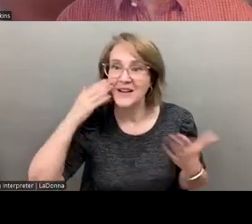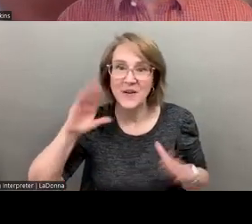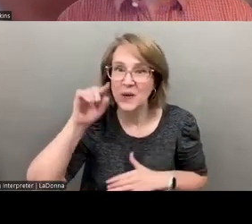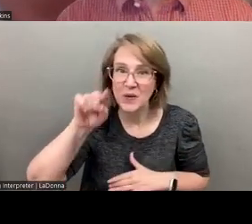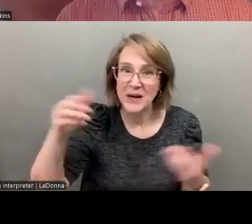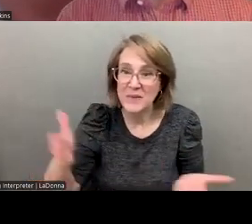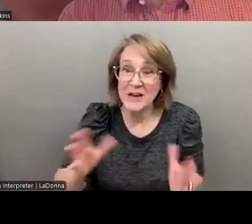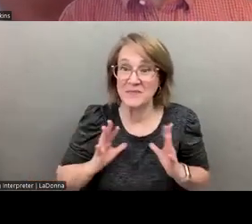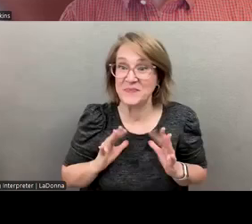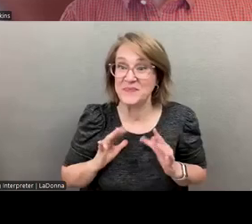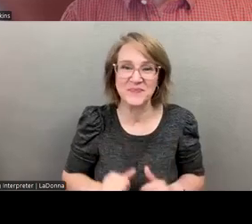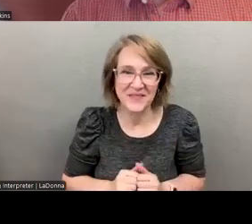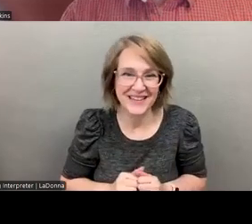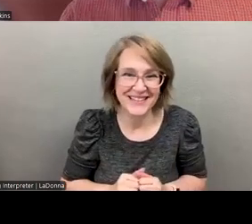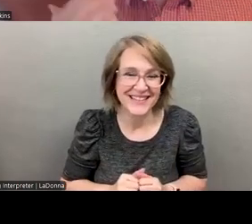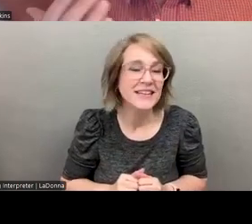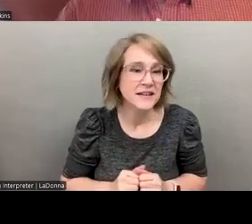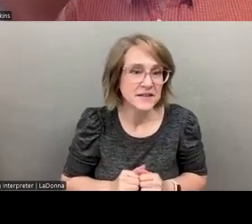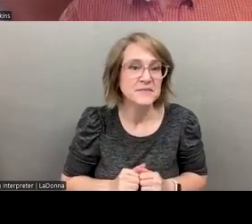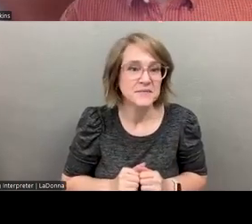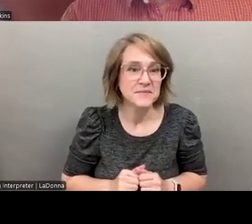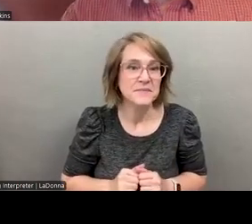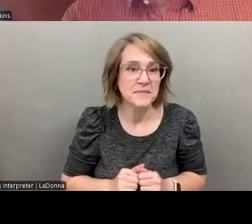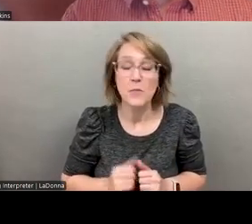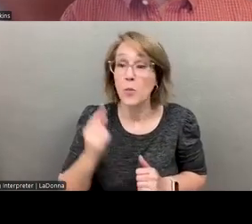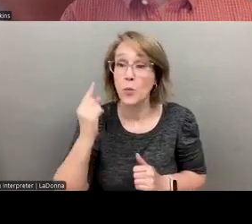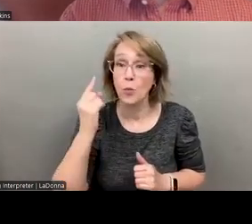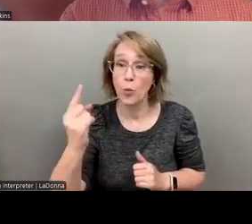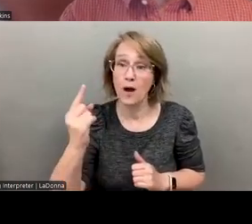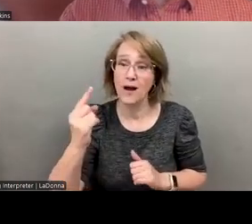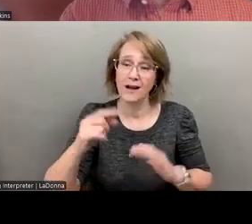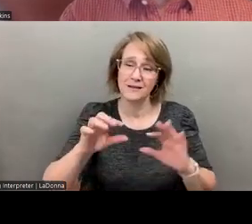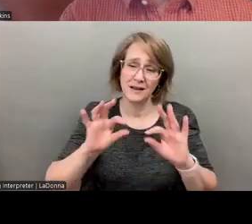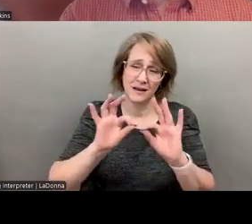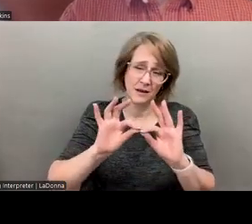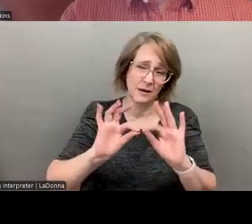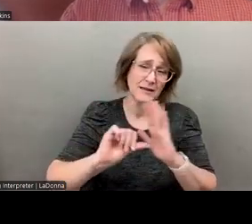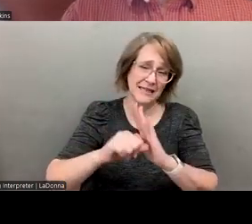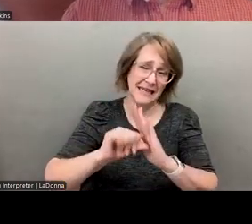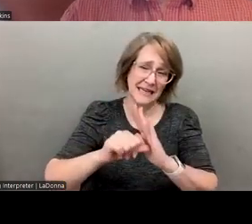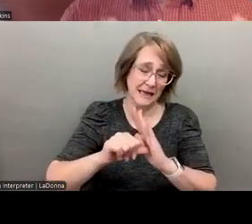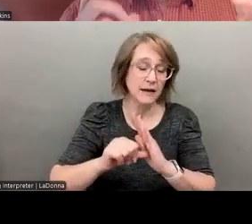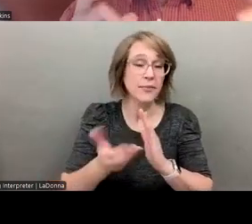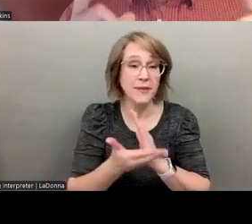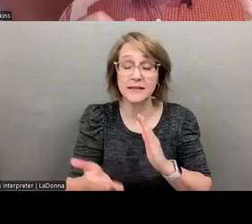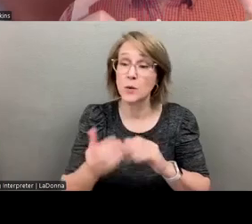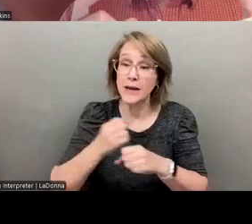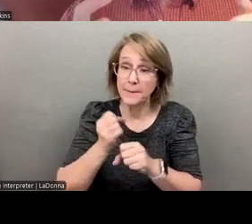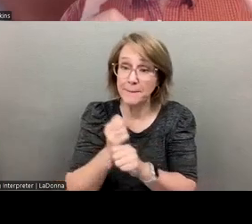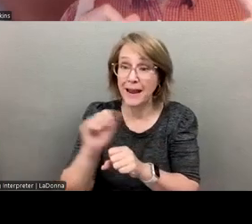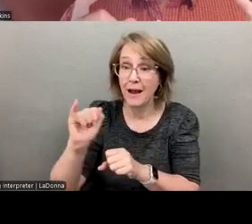to be here. So, um, so one of the, one of the key things that we can do with AI is develop it to